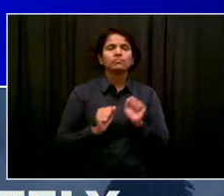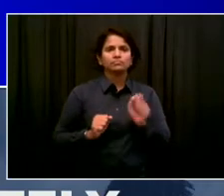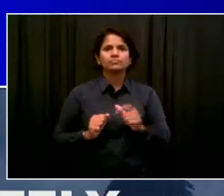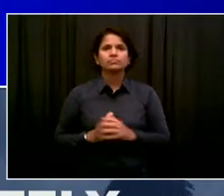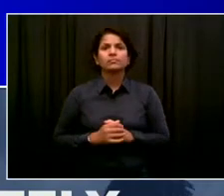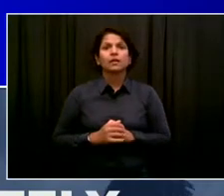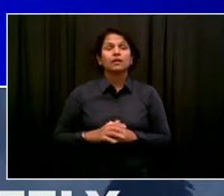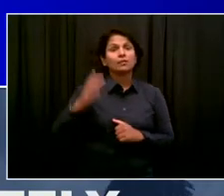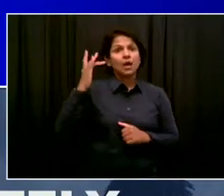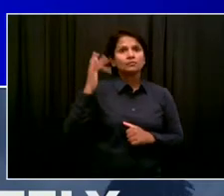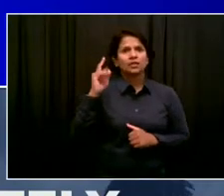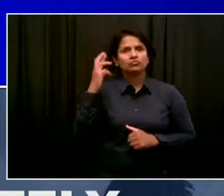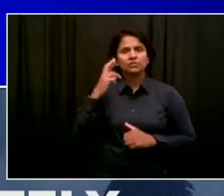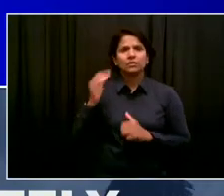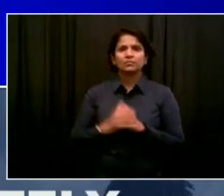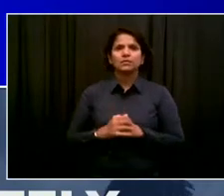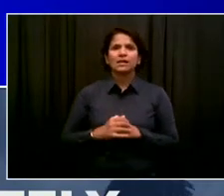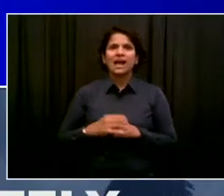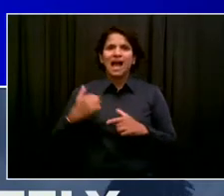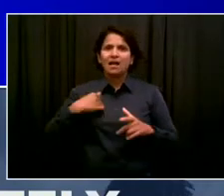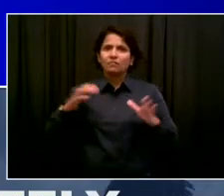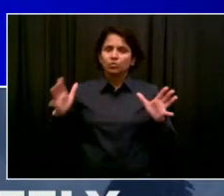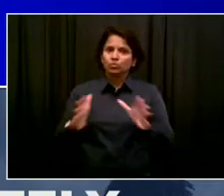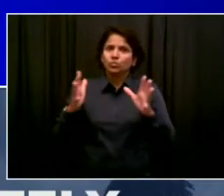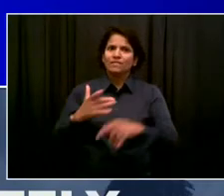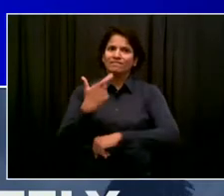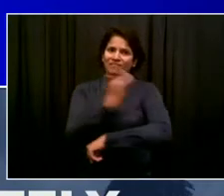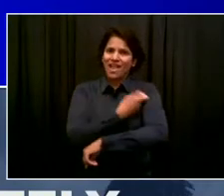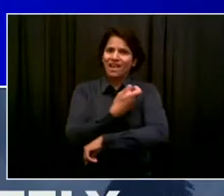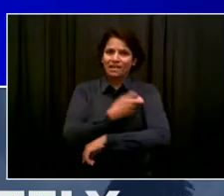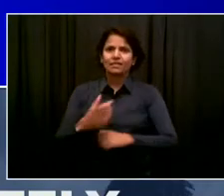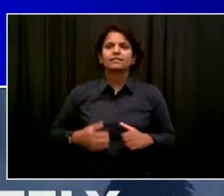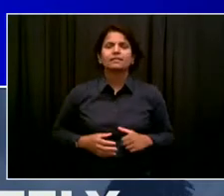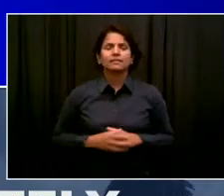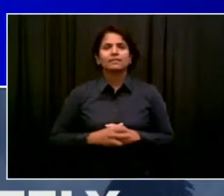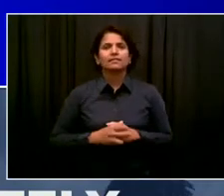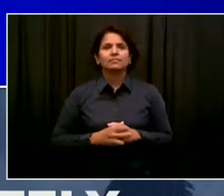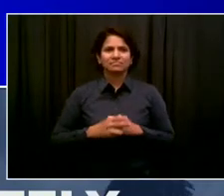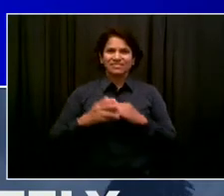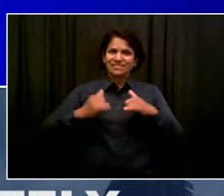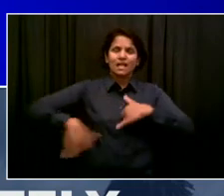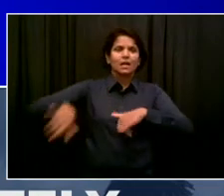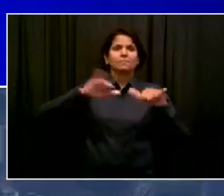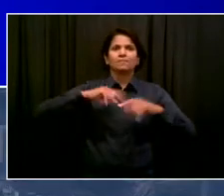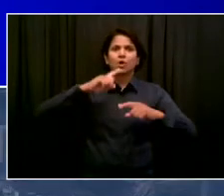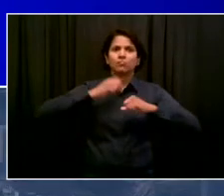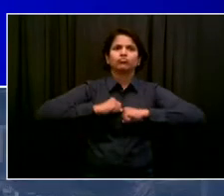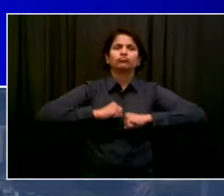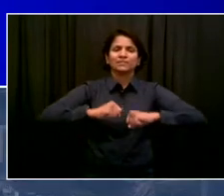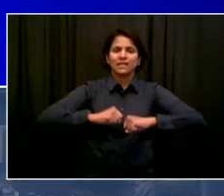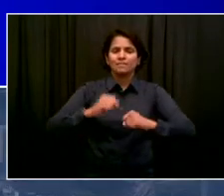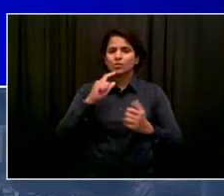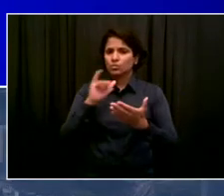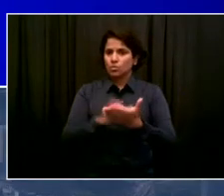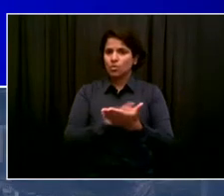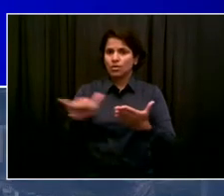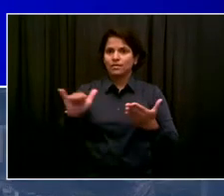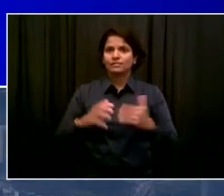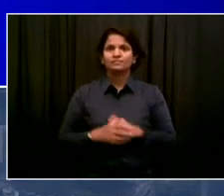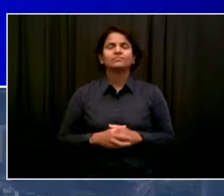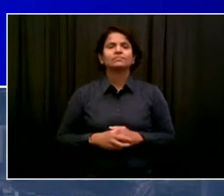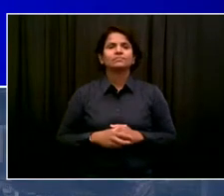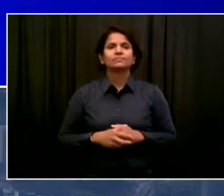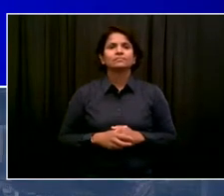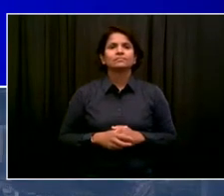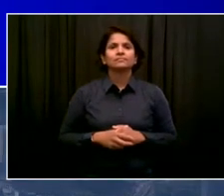intensify the vaccination effort. Also today, a very helpful tool, the NYC COVIDSafe app launches today. You can find it in Apple and